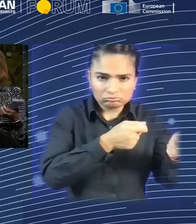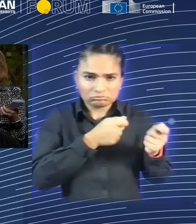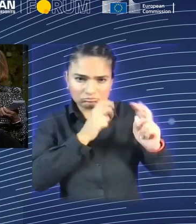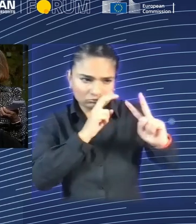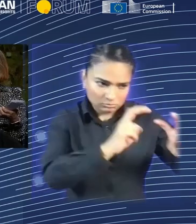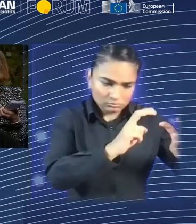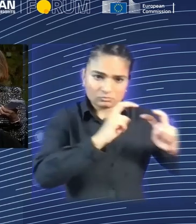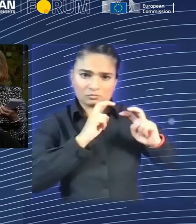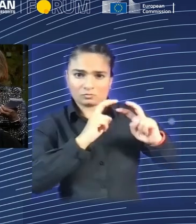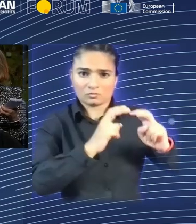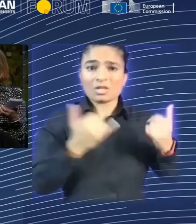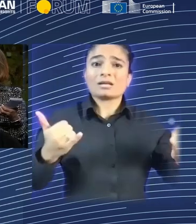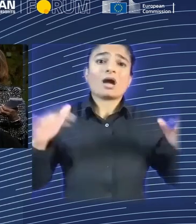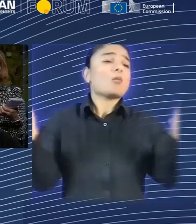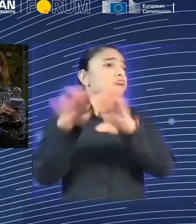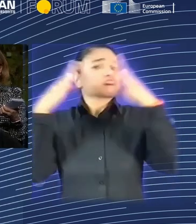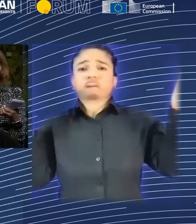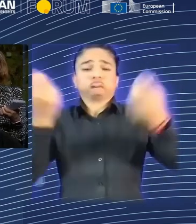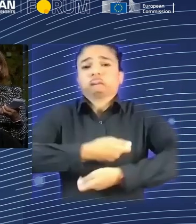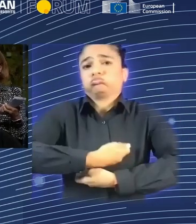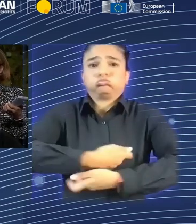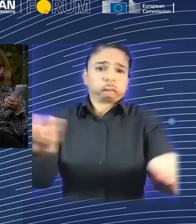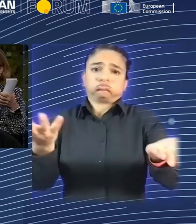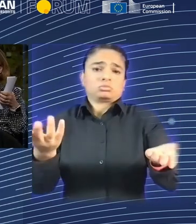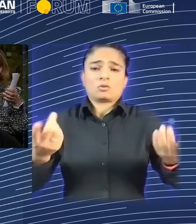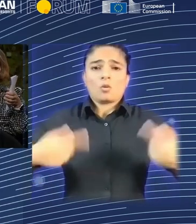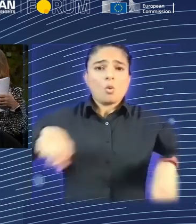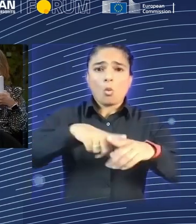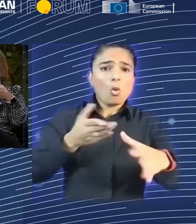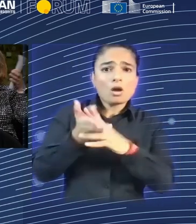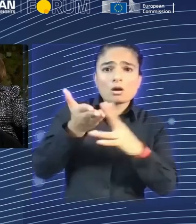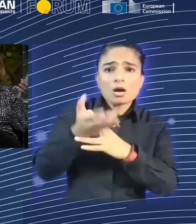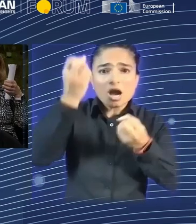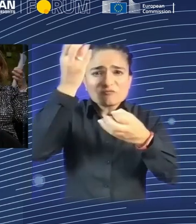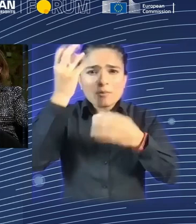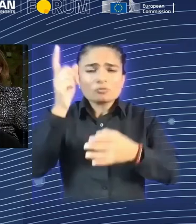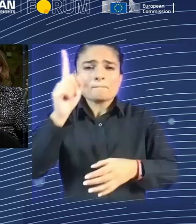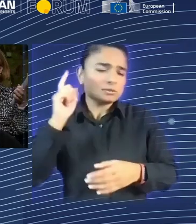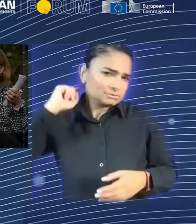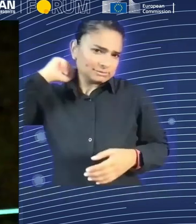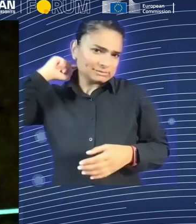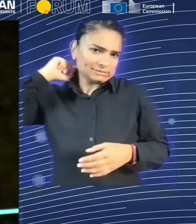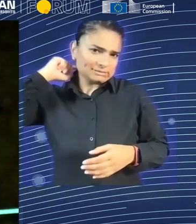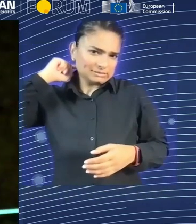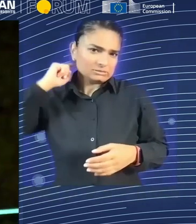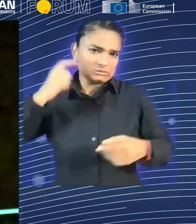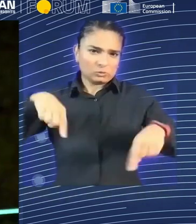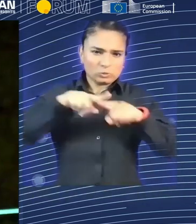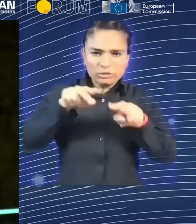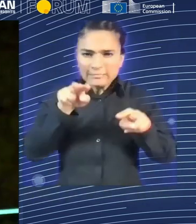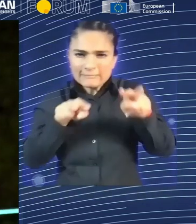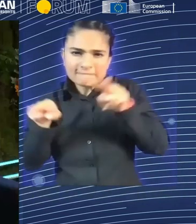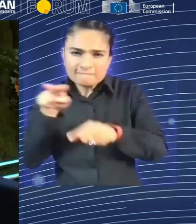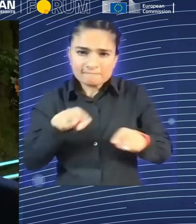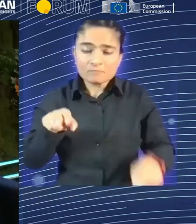consciousness is there because, you know, the ChatGPT kind of moment. And I think